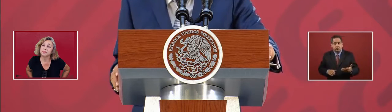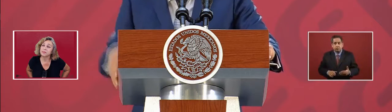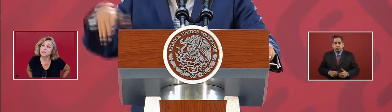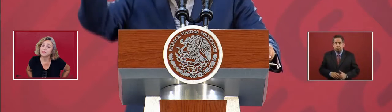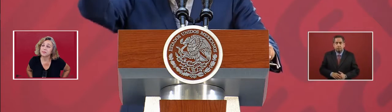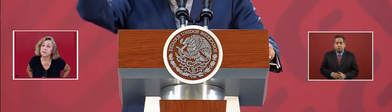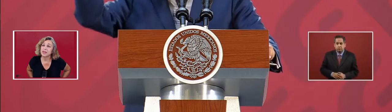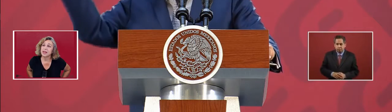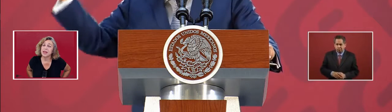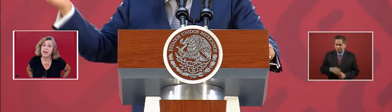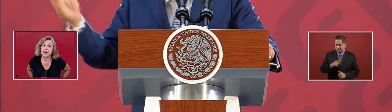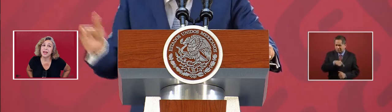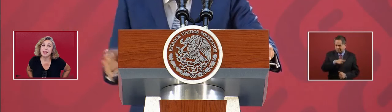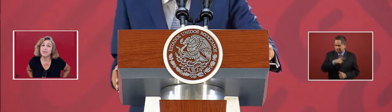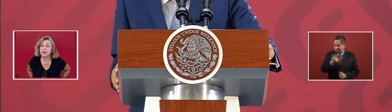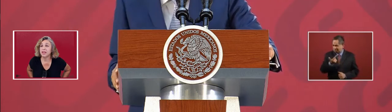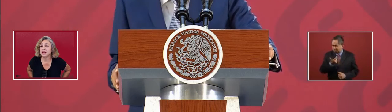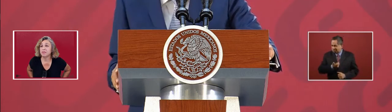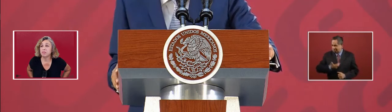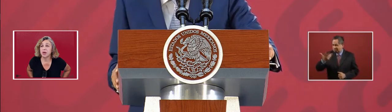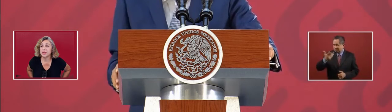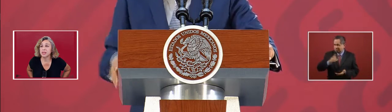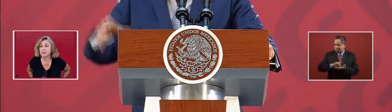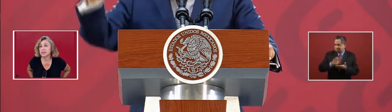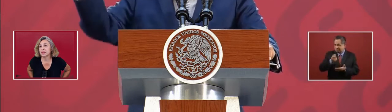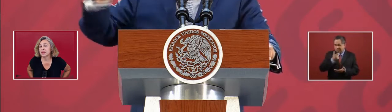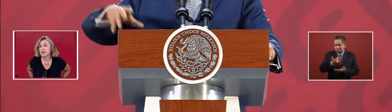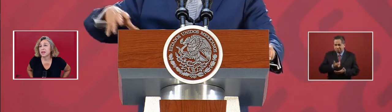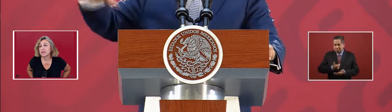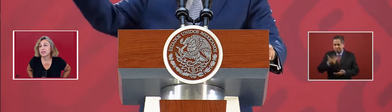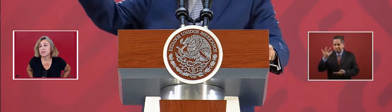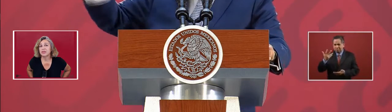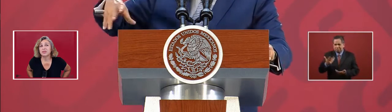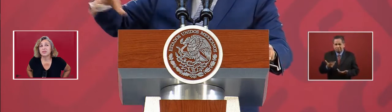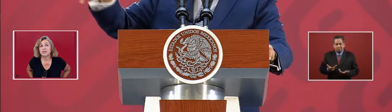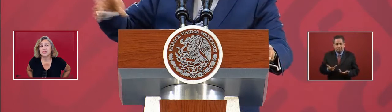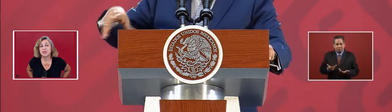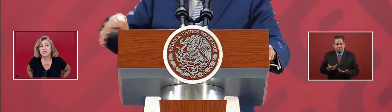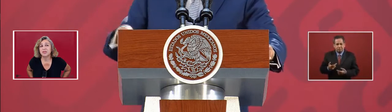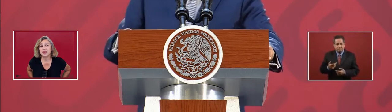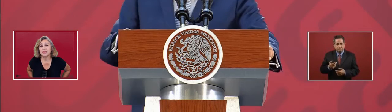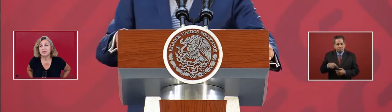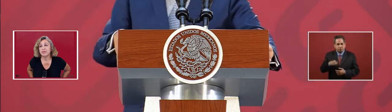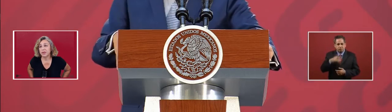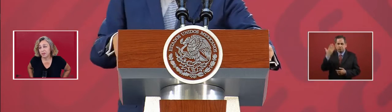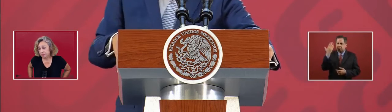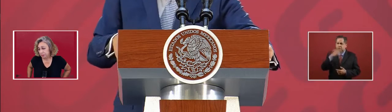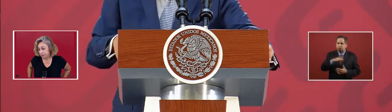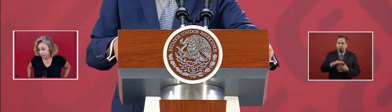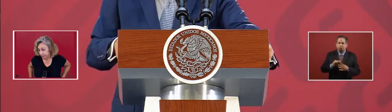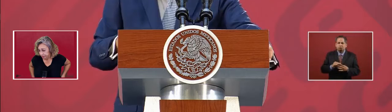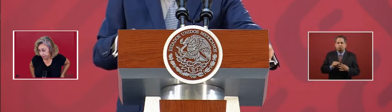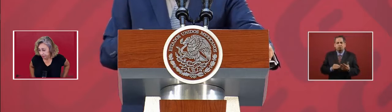at elevated prices. So you know that if,